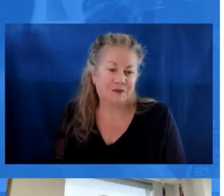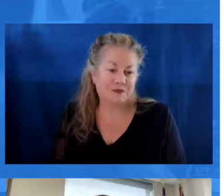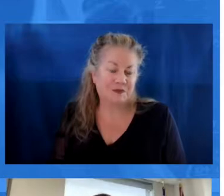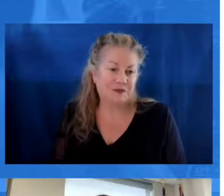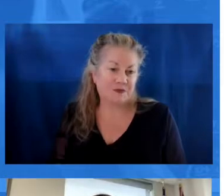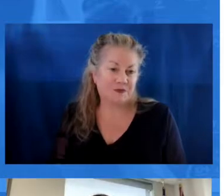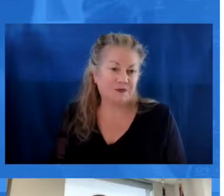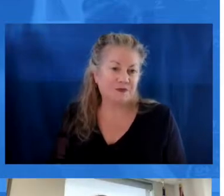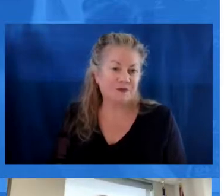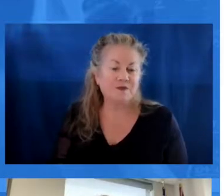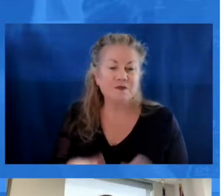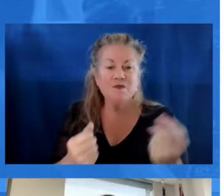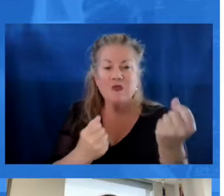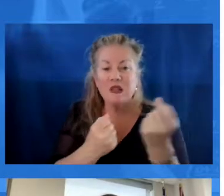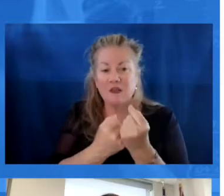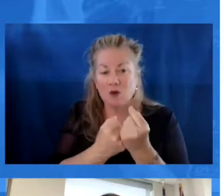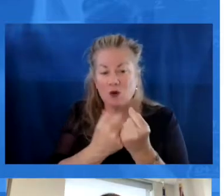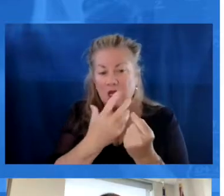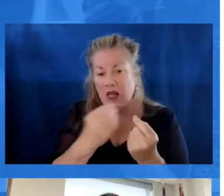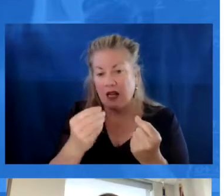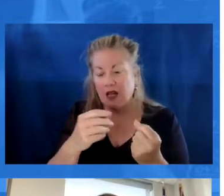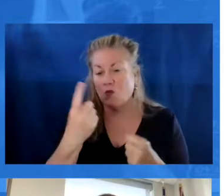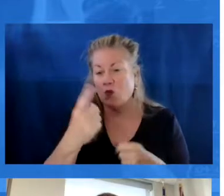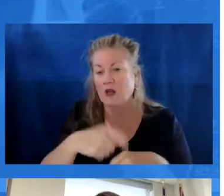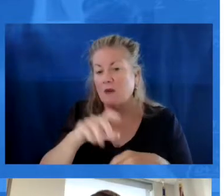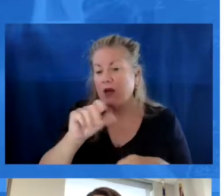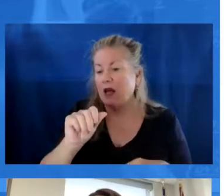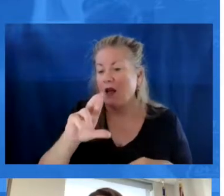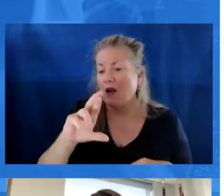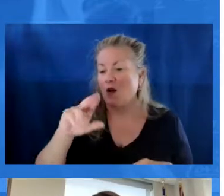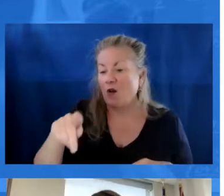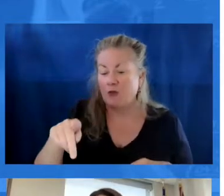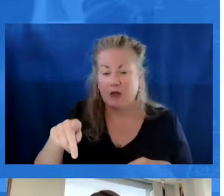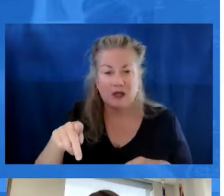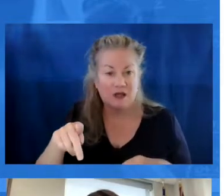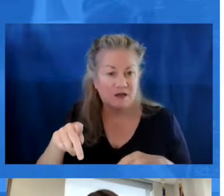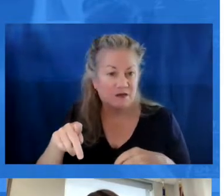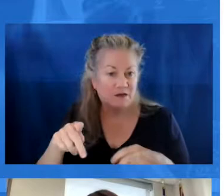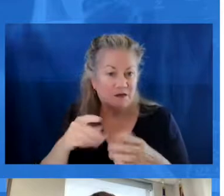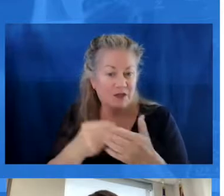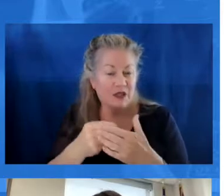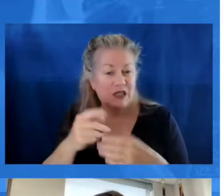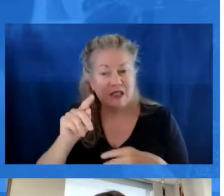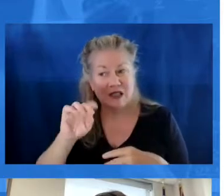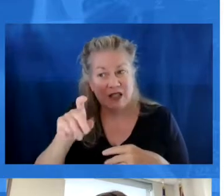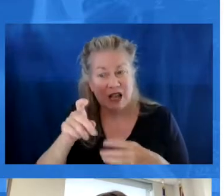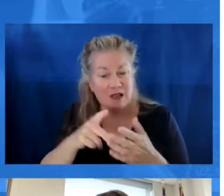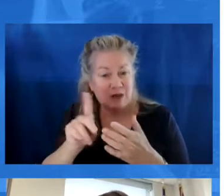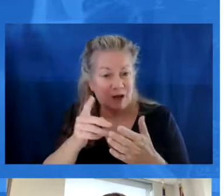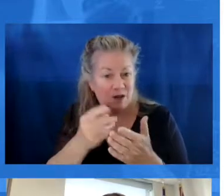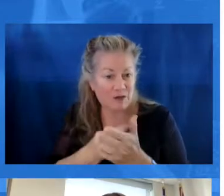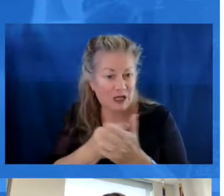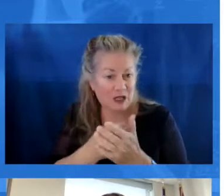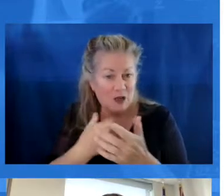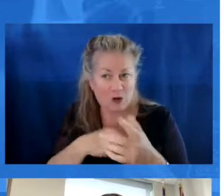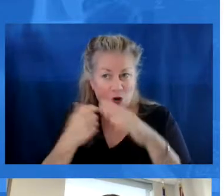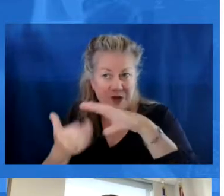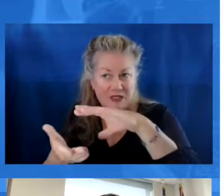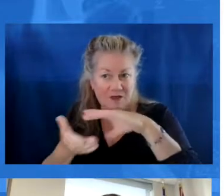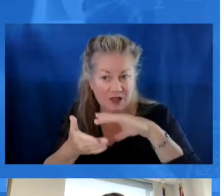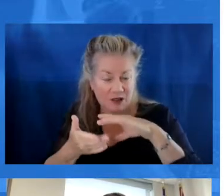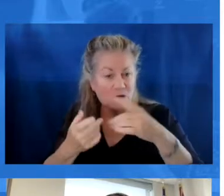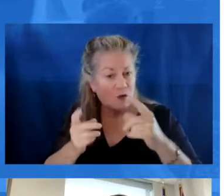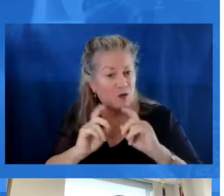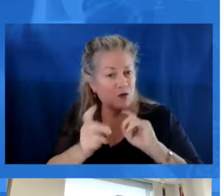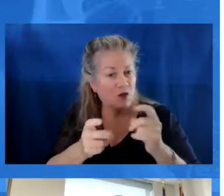terms of support and using our one-time ARP funds is that we believe that these are taxpayer dollars from across the country that we are receiving, and